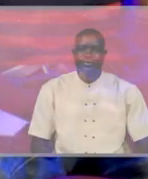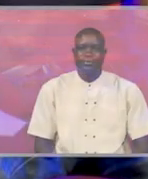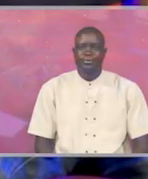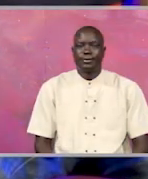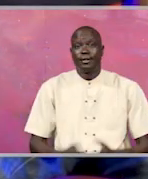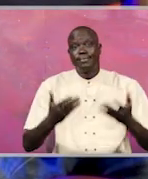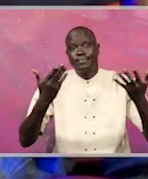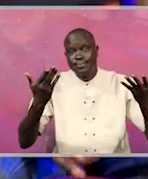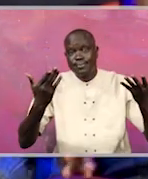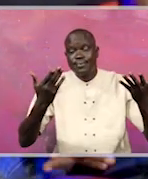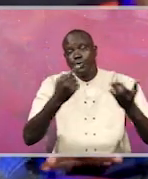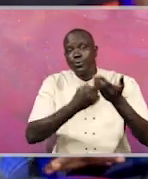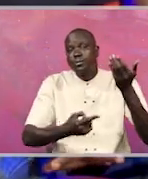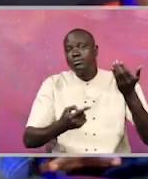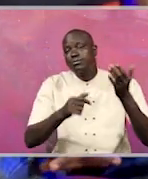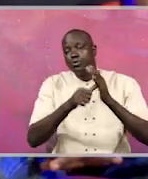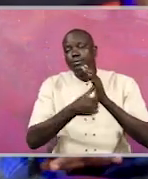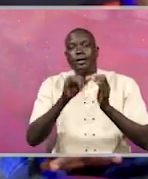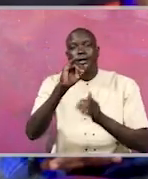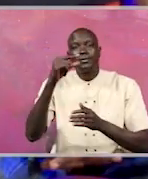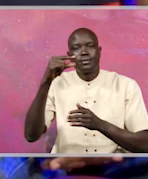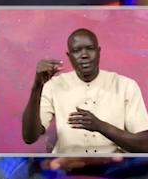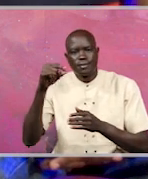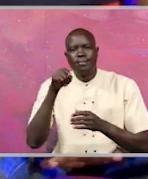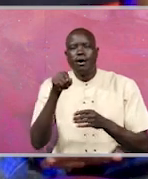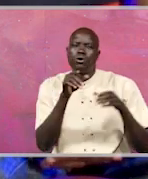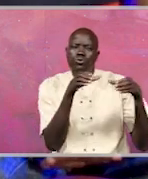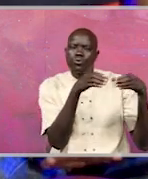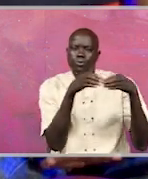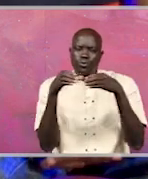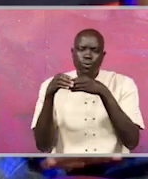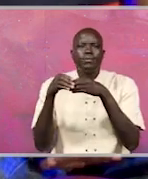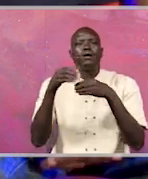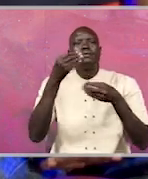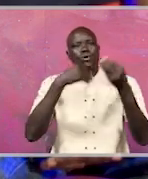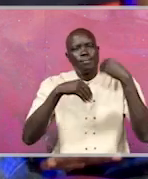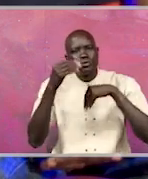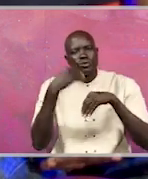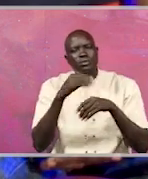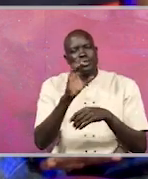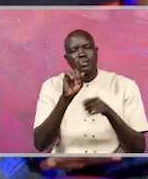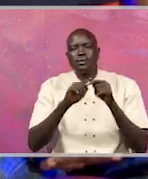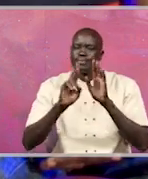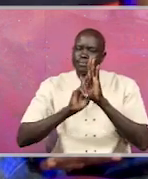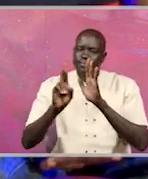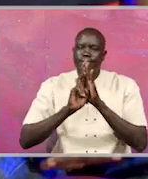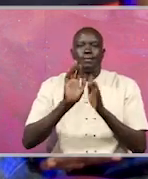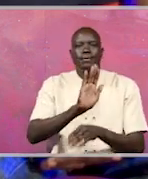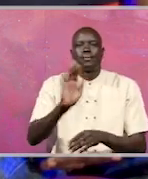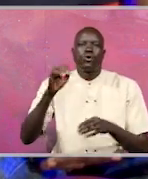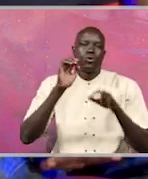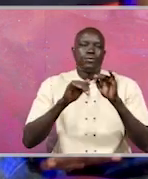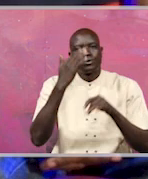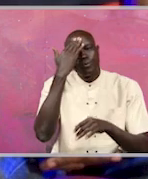What happened to the IGG? Why don't some of the victims of these corruption cases report them to the office of the IGG?